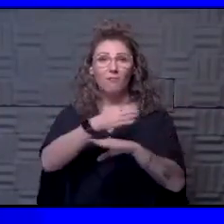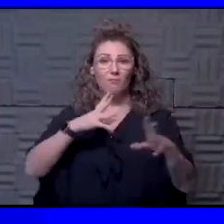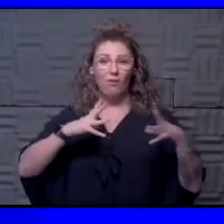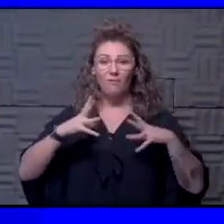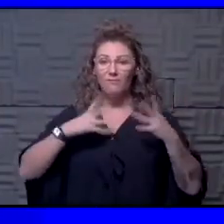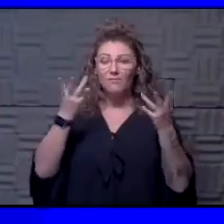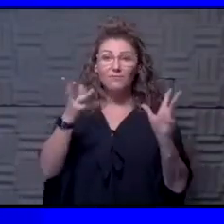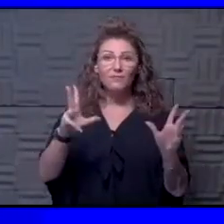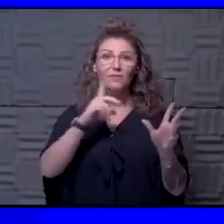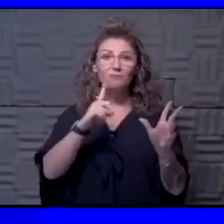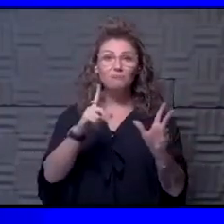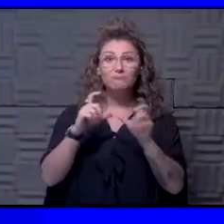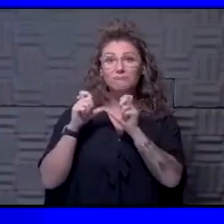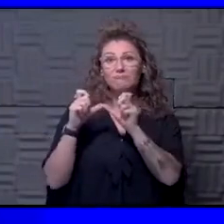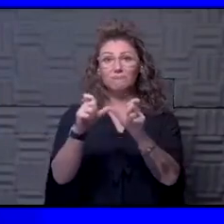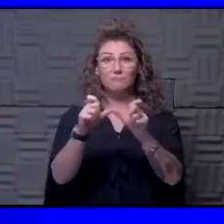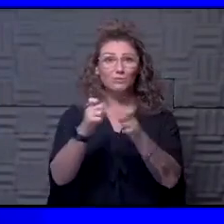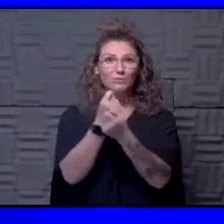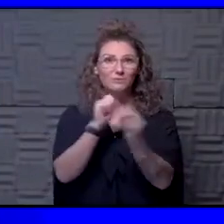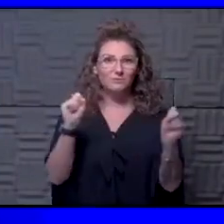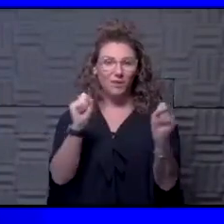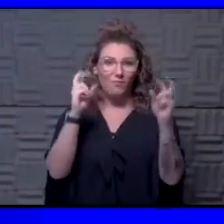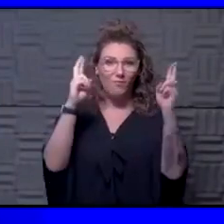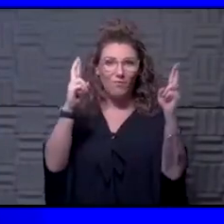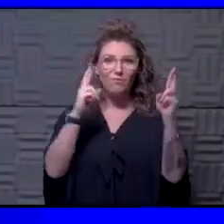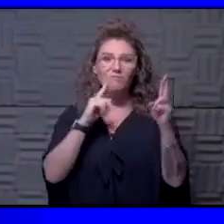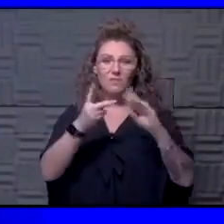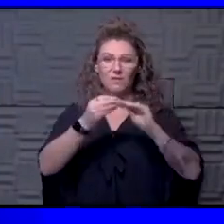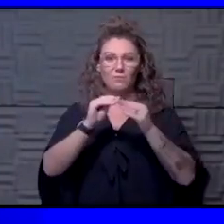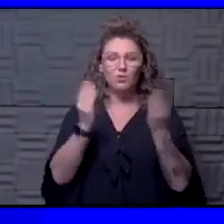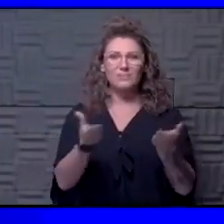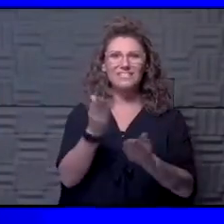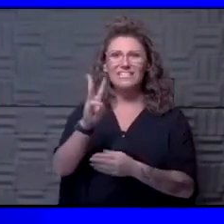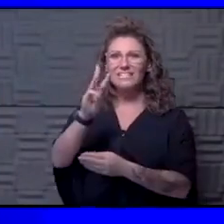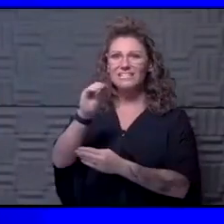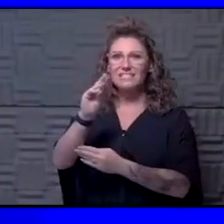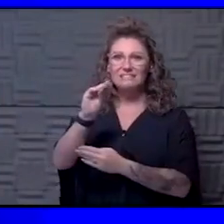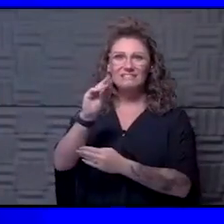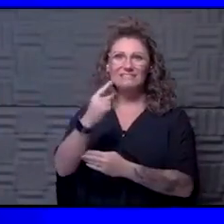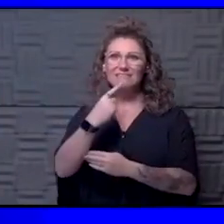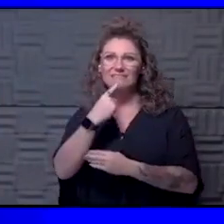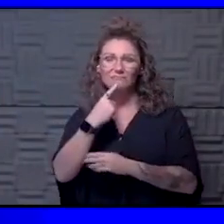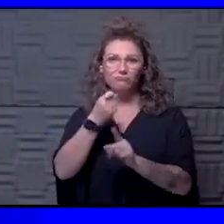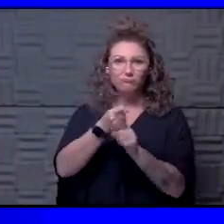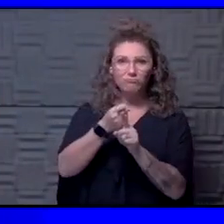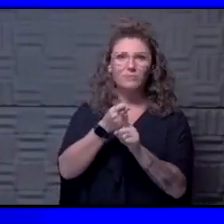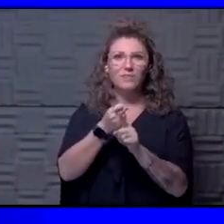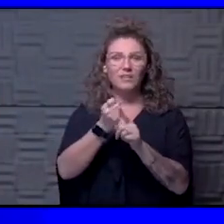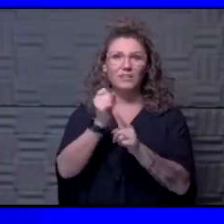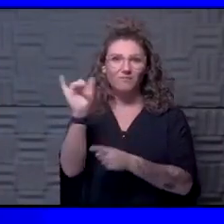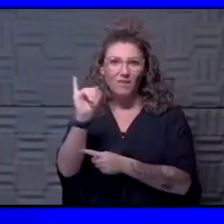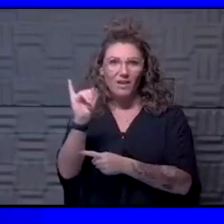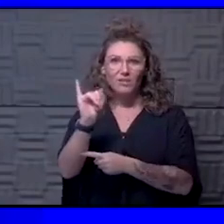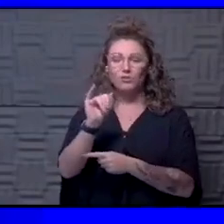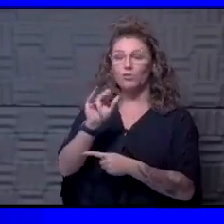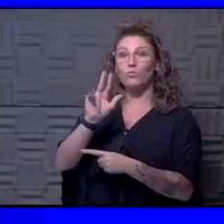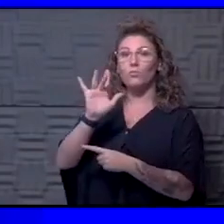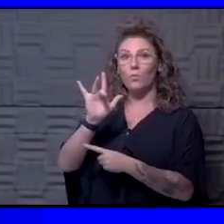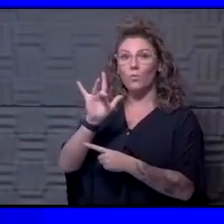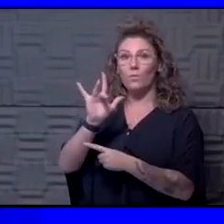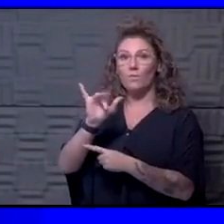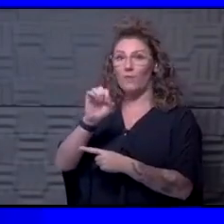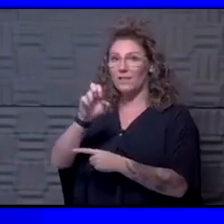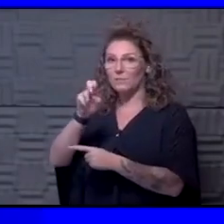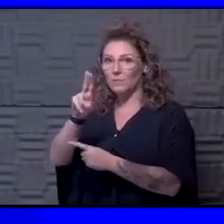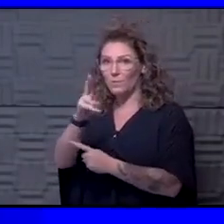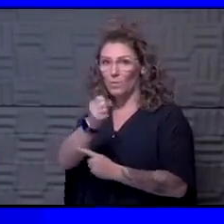we can continue to keep them safe. But I say that because our numbers here, we have 60 acute infections with 25 in the ICU and 11 those on